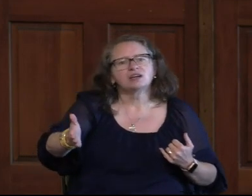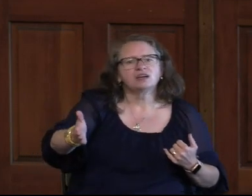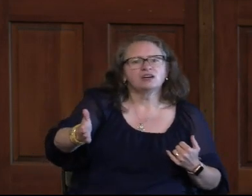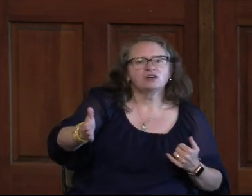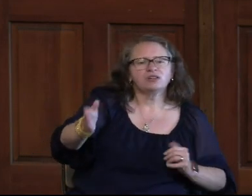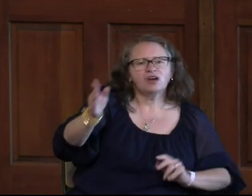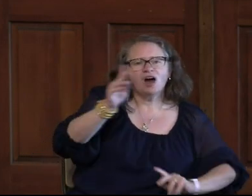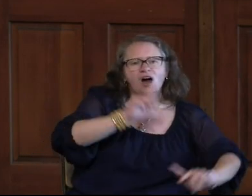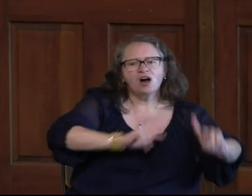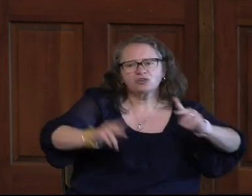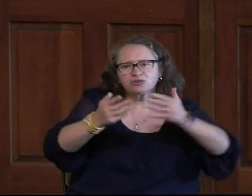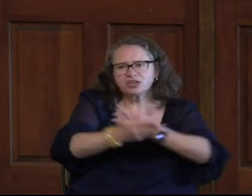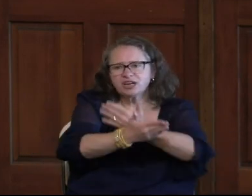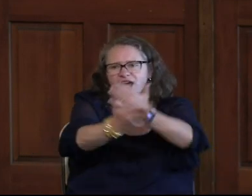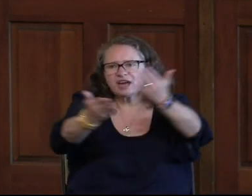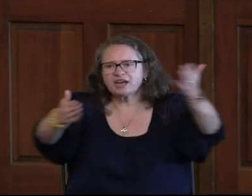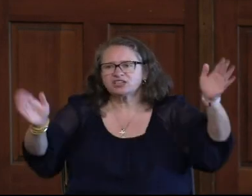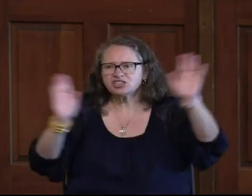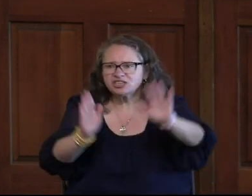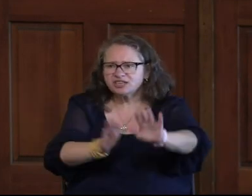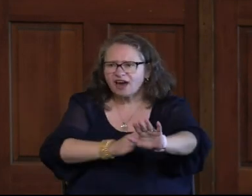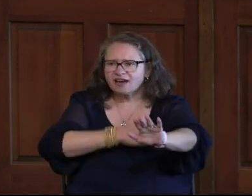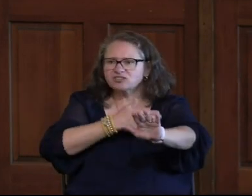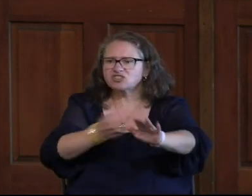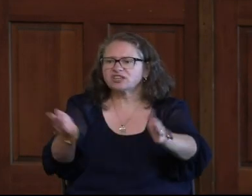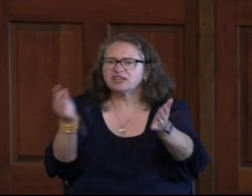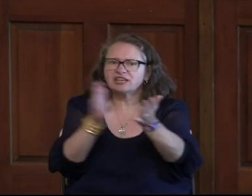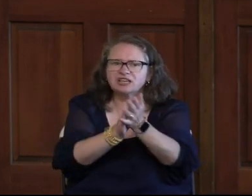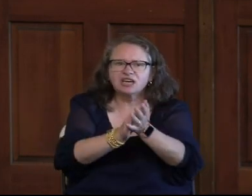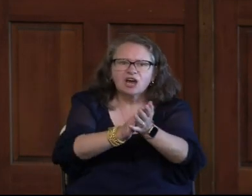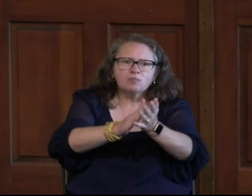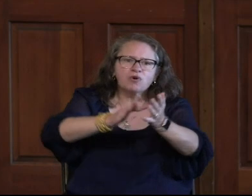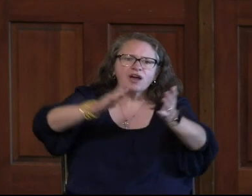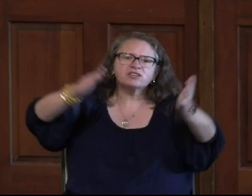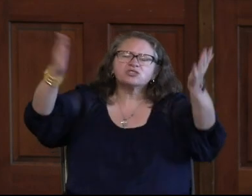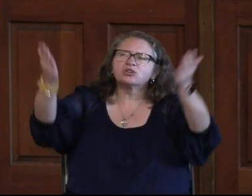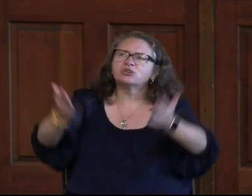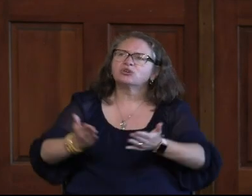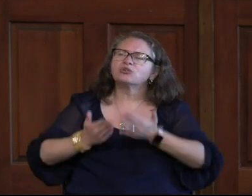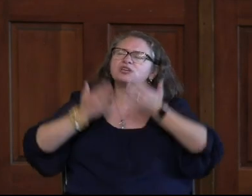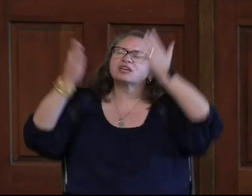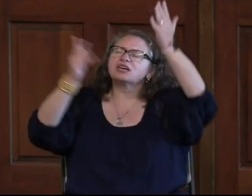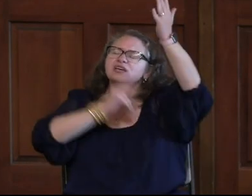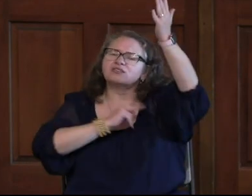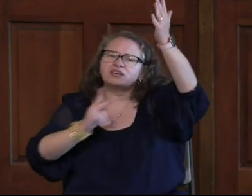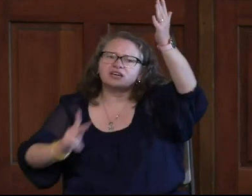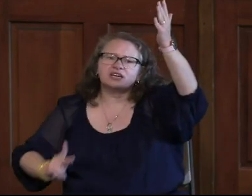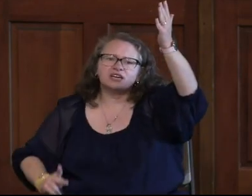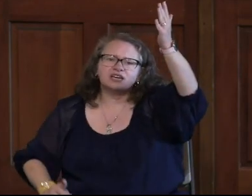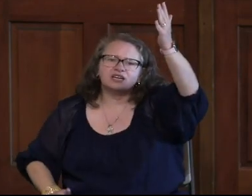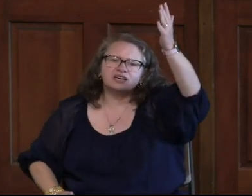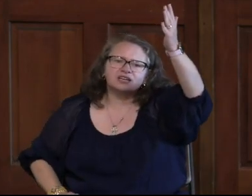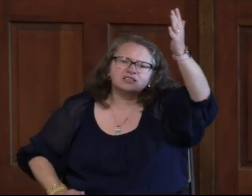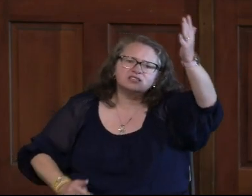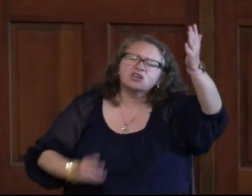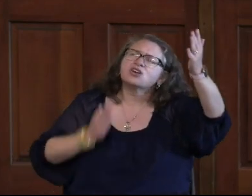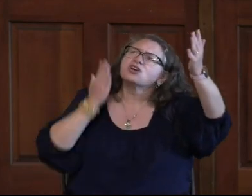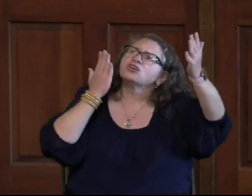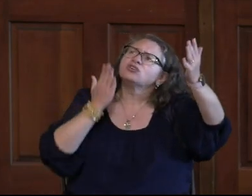With all creation I sing praise to the King of kings.